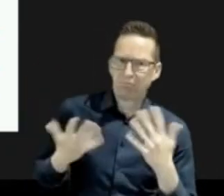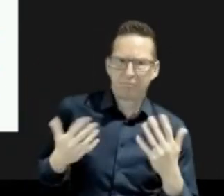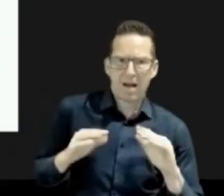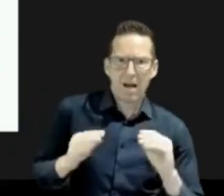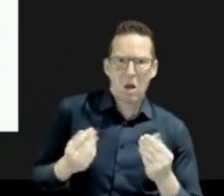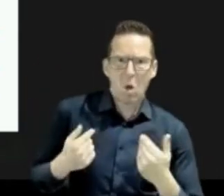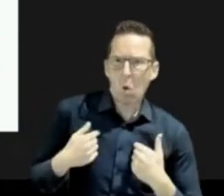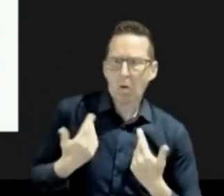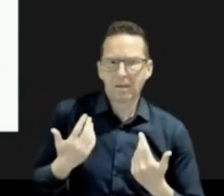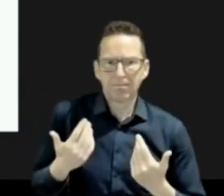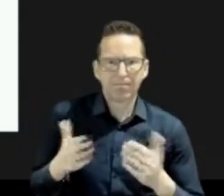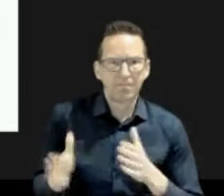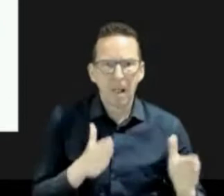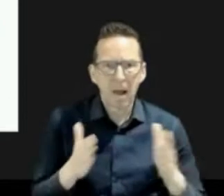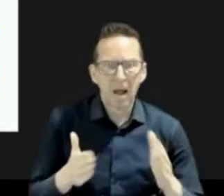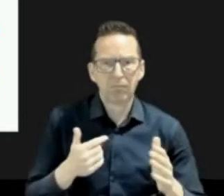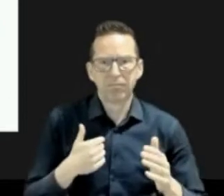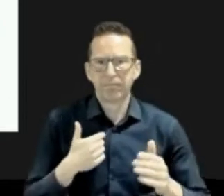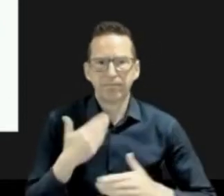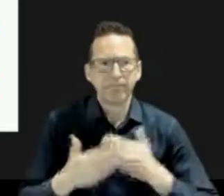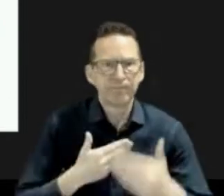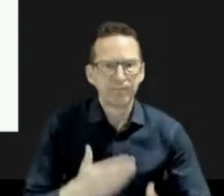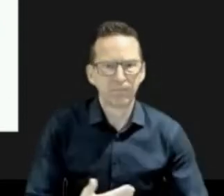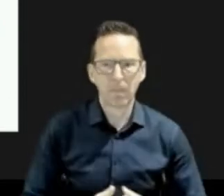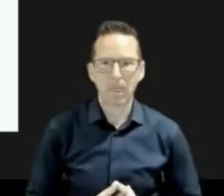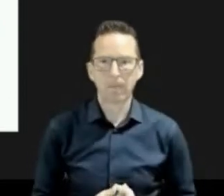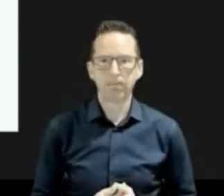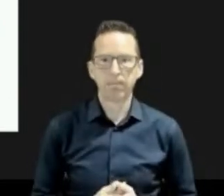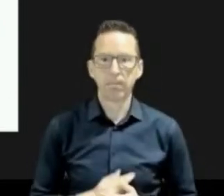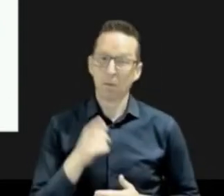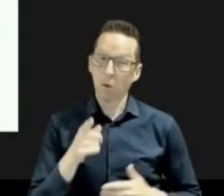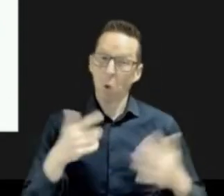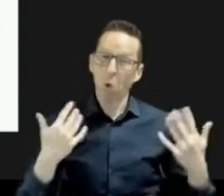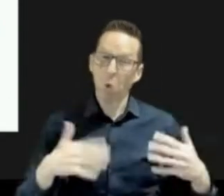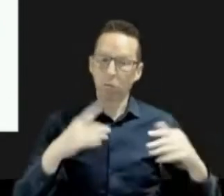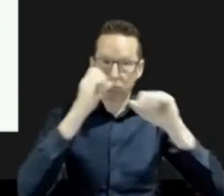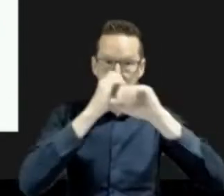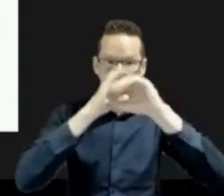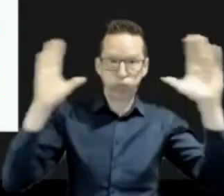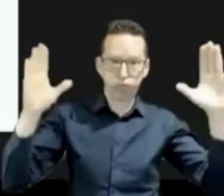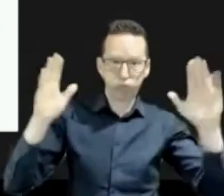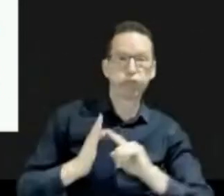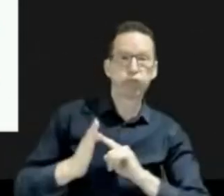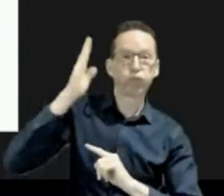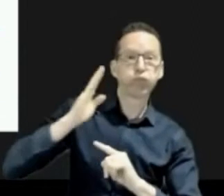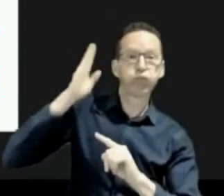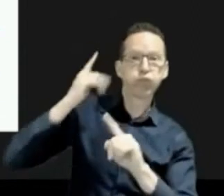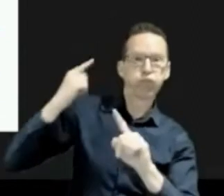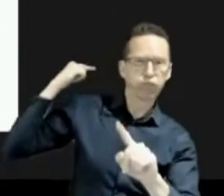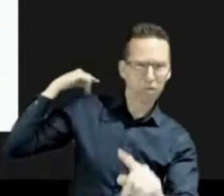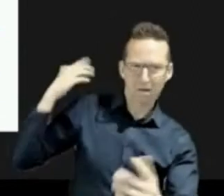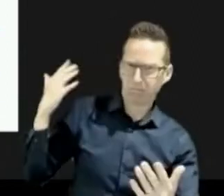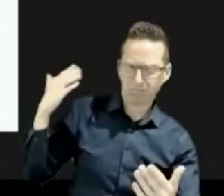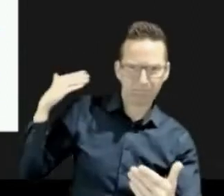describe the magnitude of the risk by putting the event in historical context and describe impacts from previous heat waves. For example,